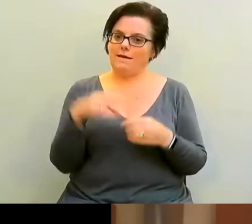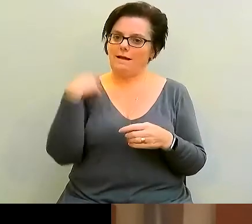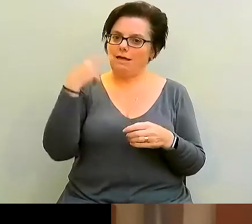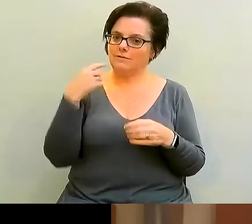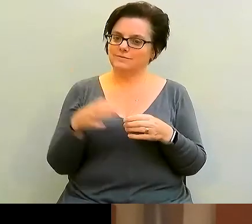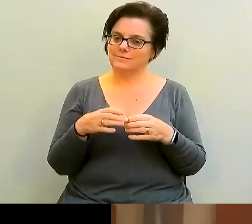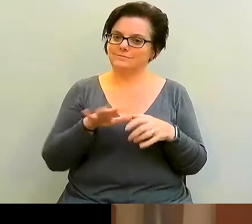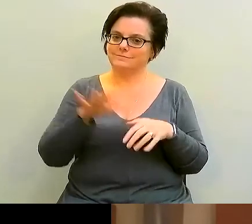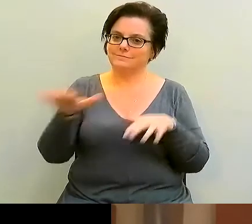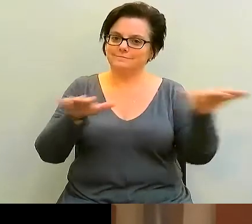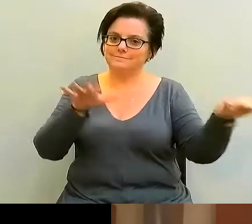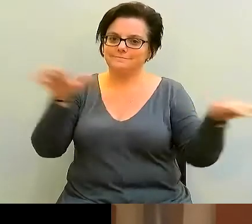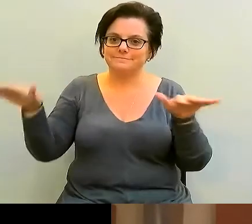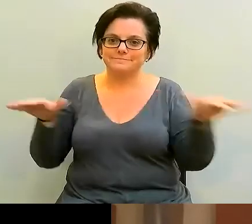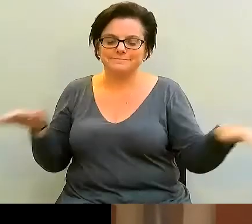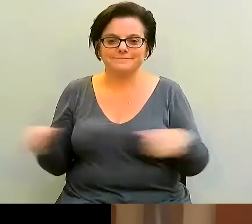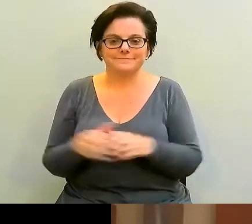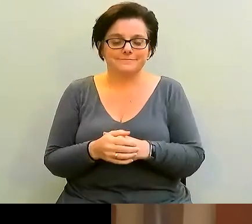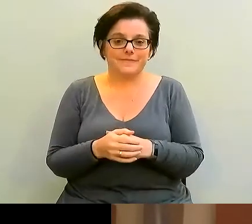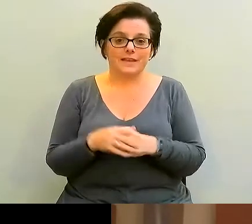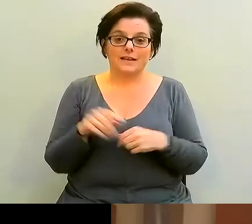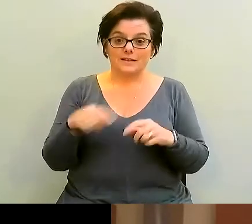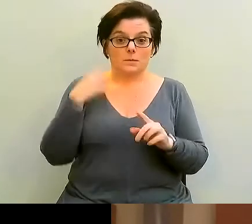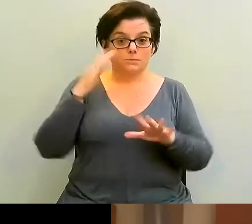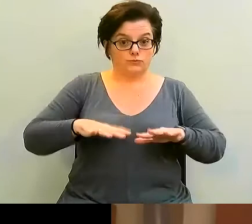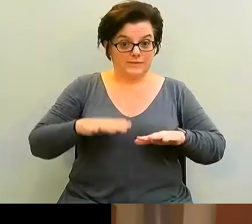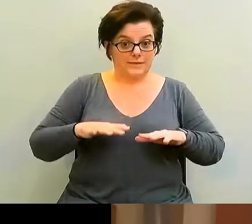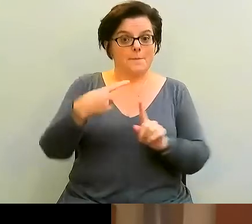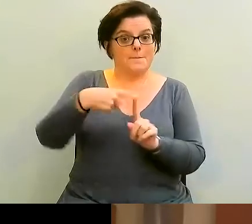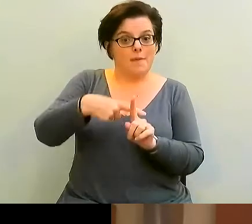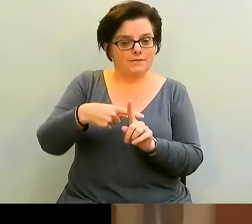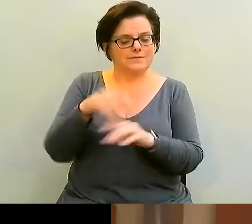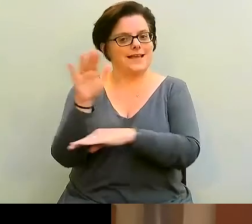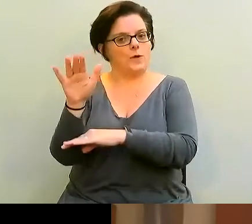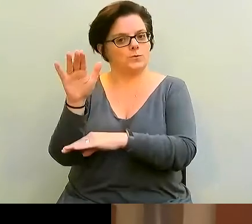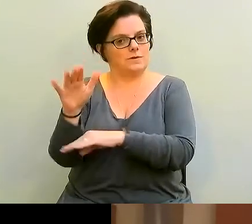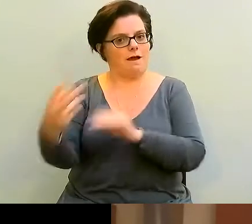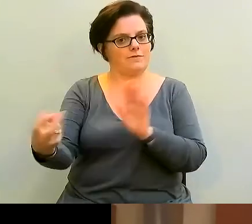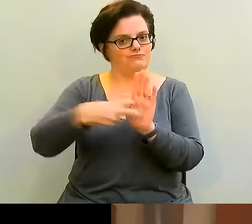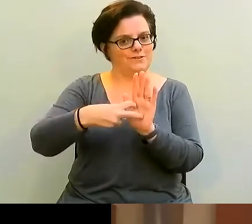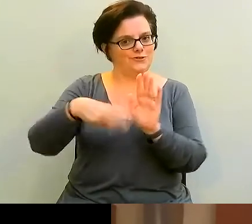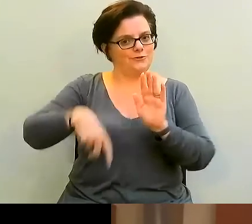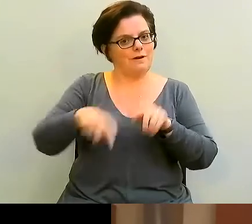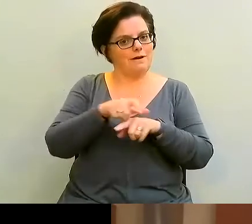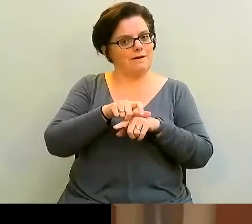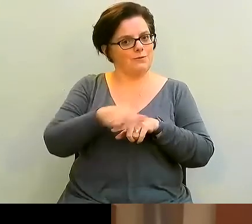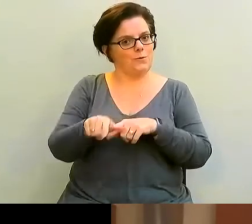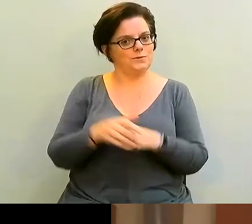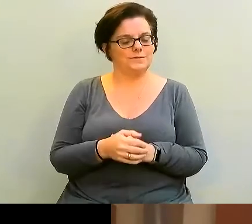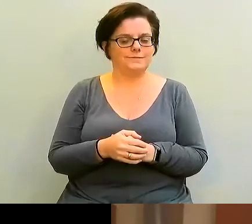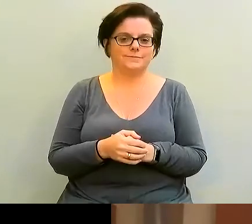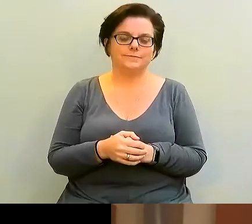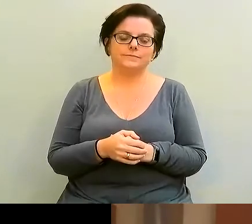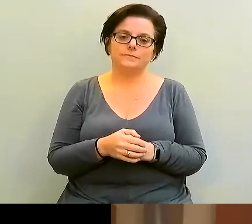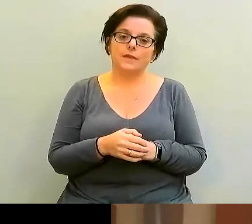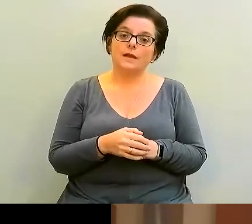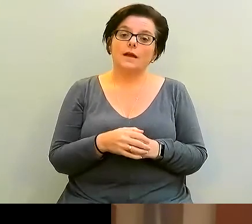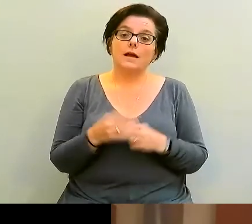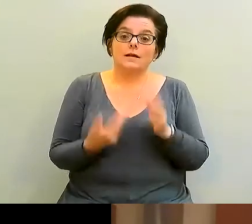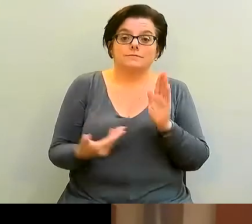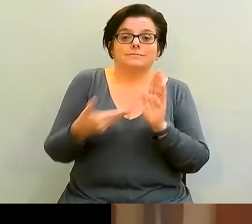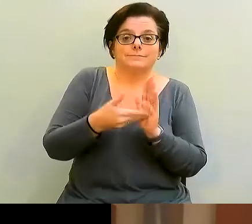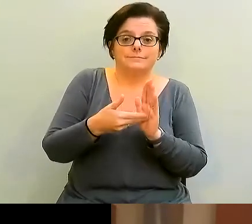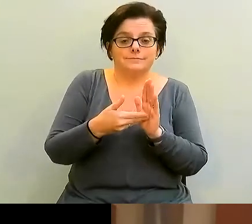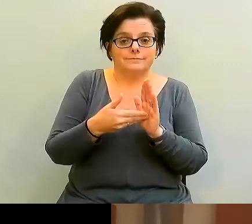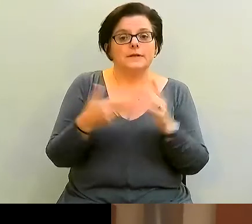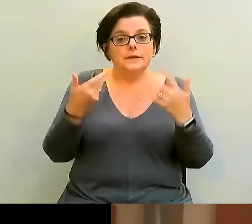registered for across Britain and from actually outside of Britain. But the other advantage has been is we've had some amazing speakers